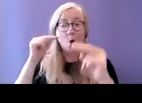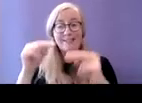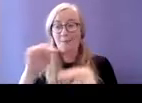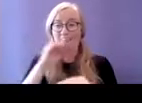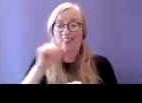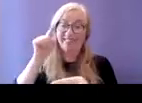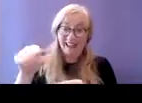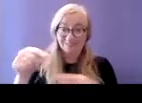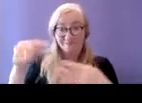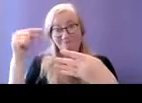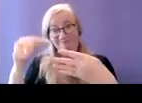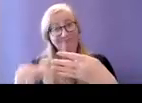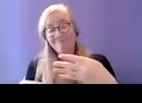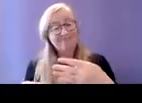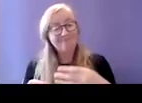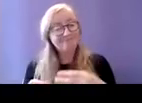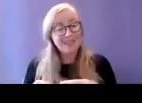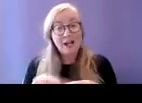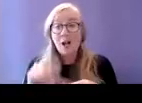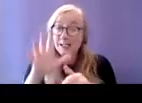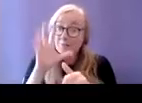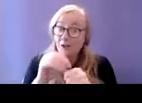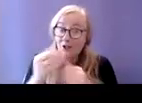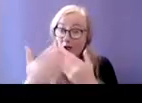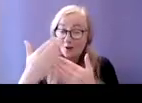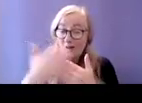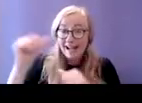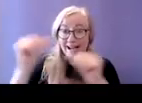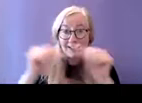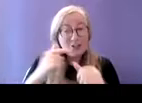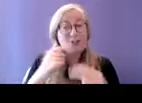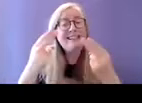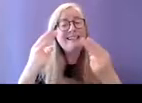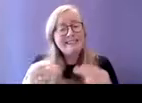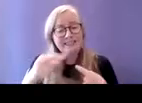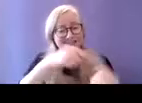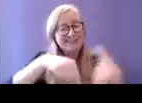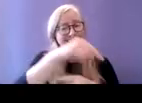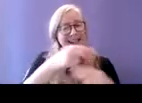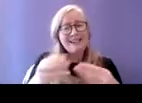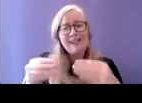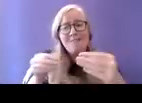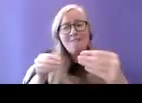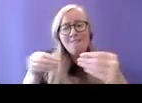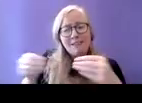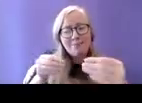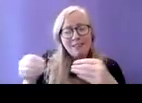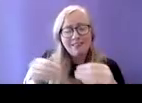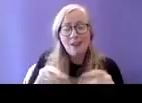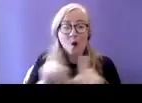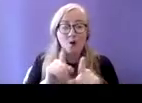some flexibility may have been achieved with age but to the younger ones it can be extremely